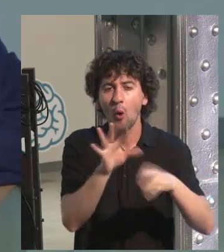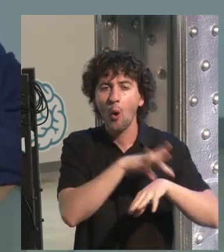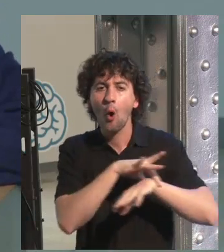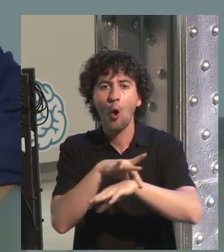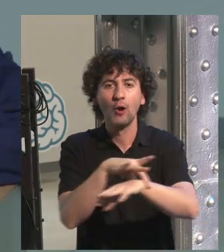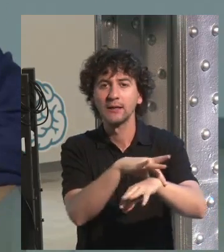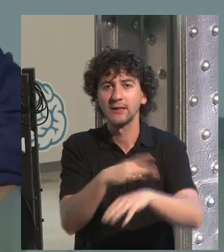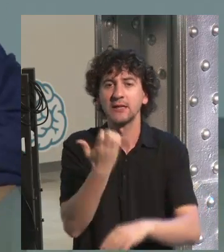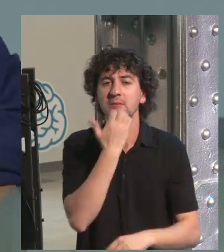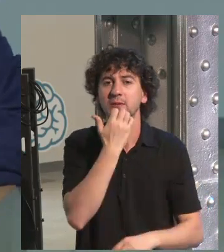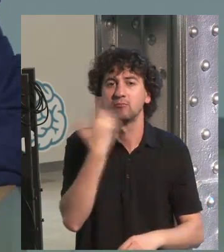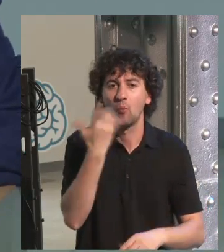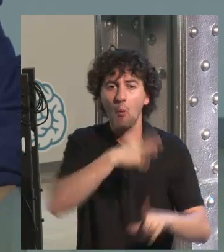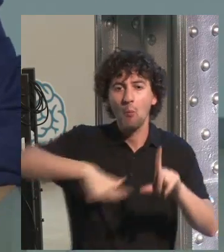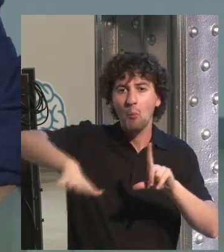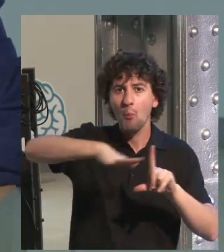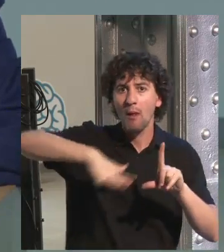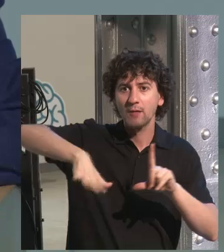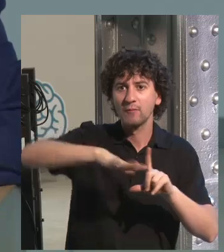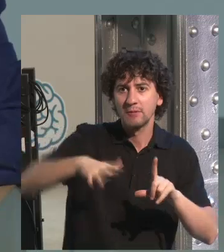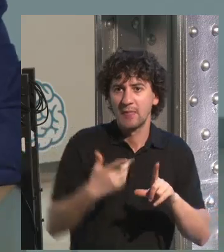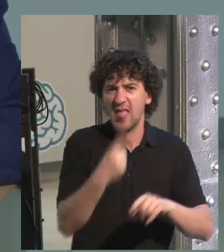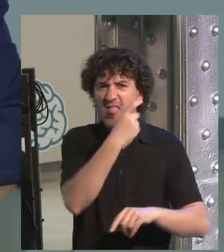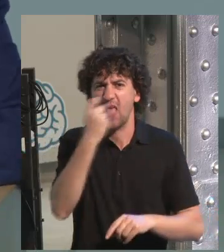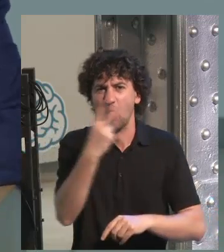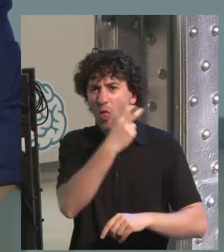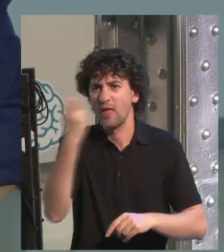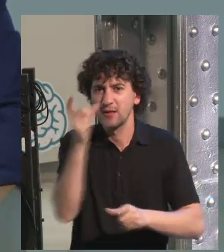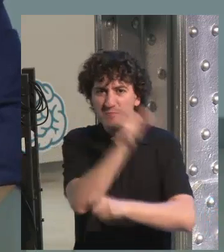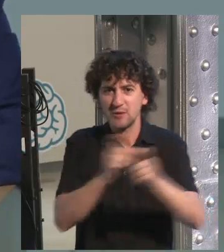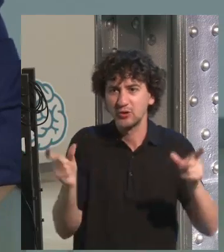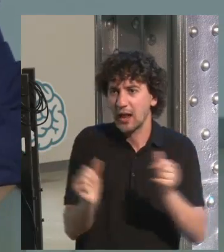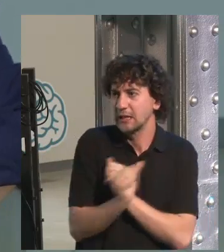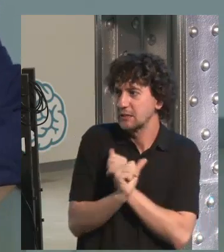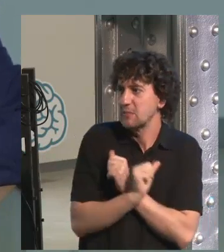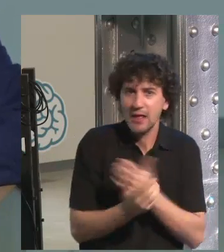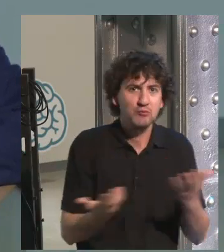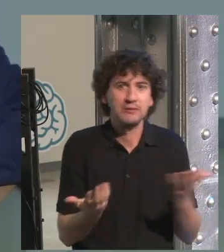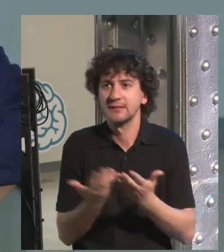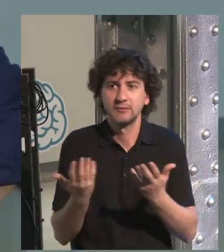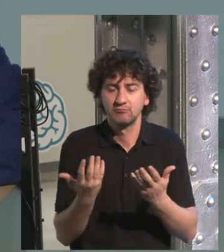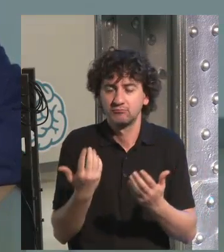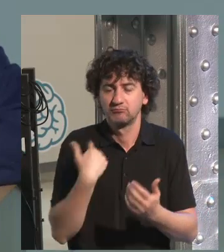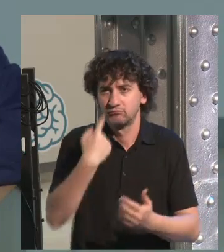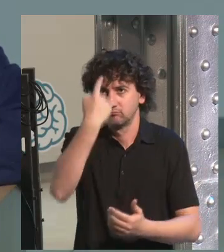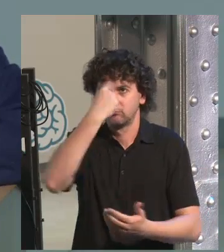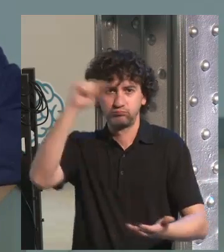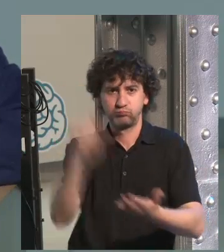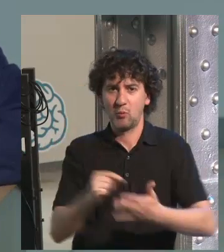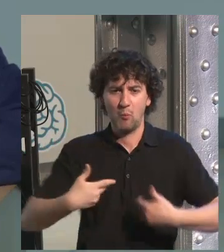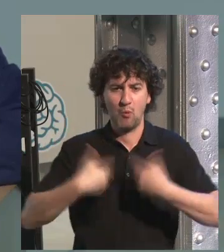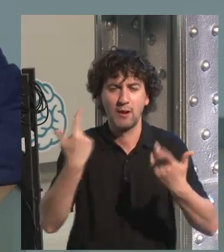And there are so many different kinds of attention, fixed attention, reactive attention,